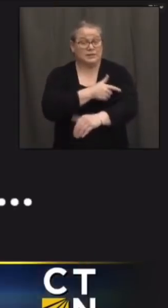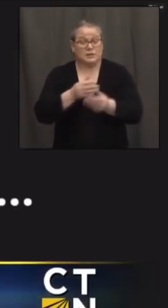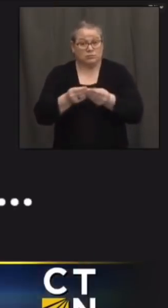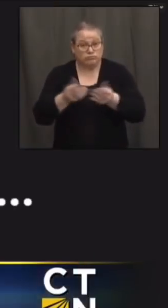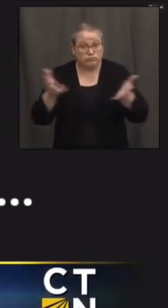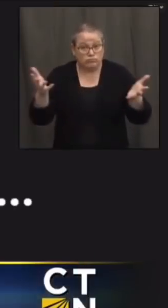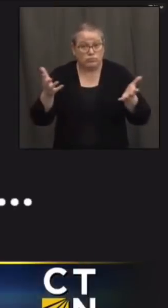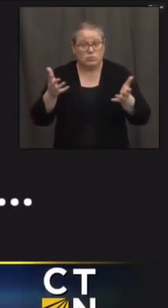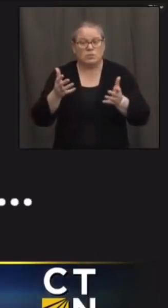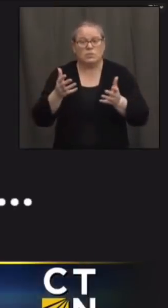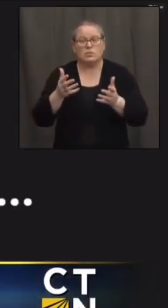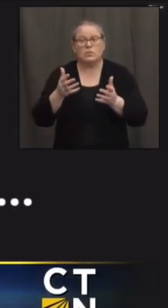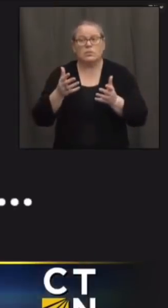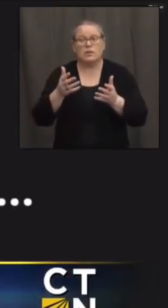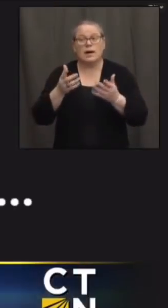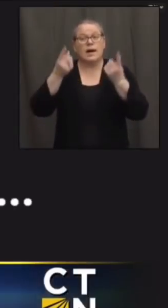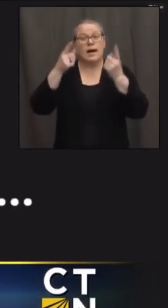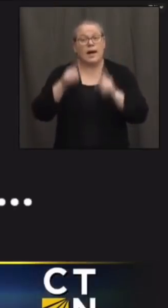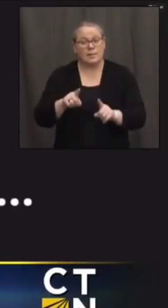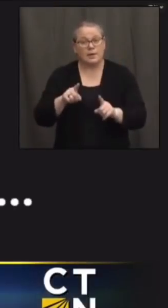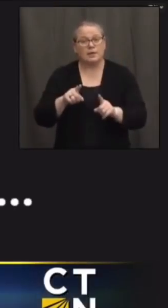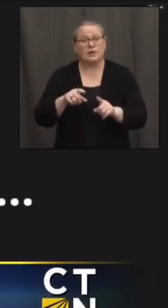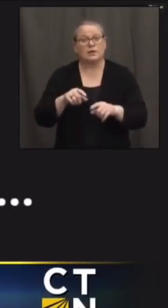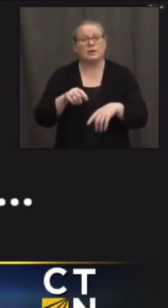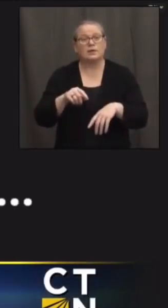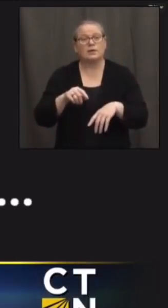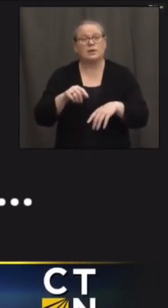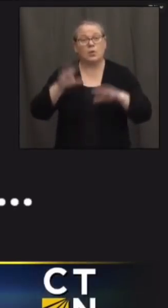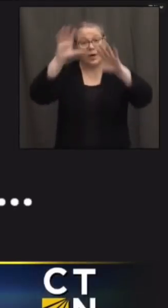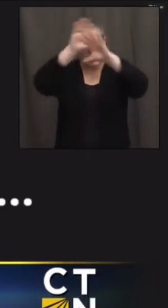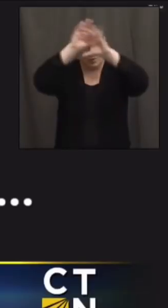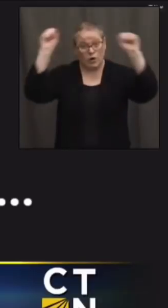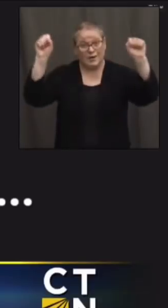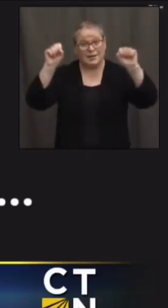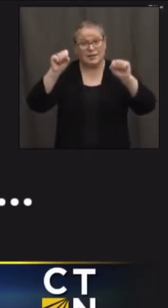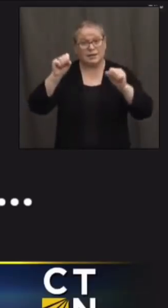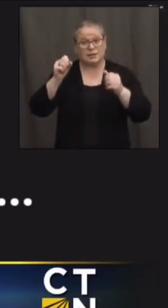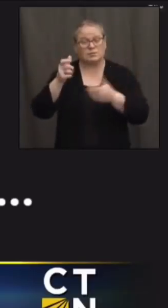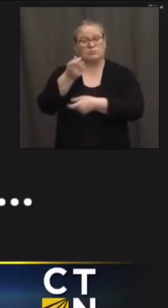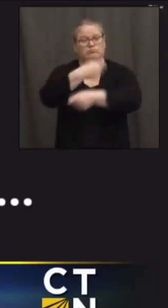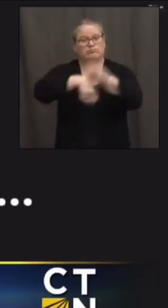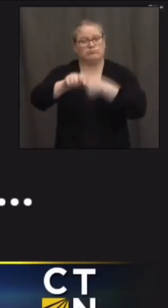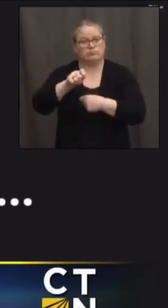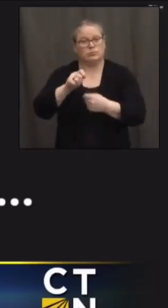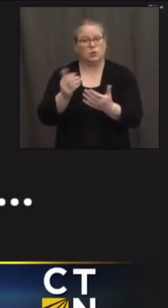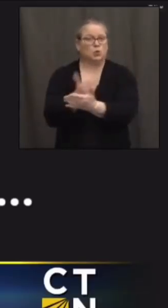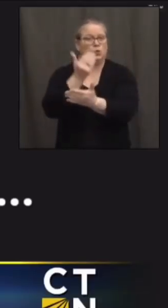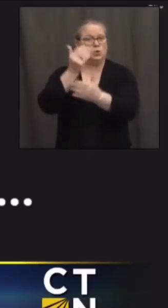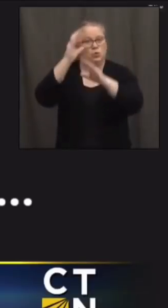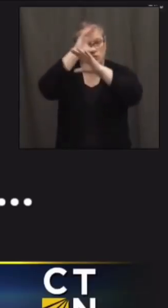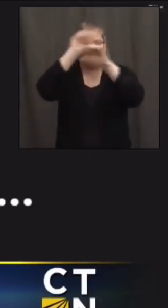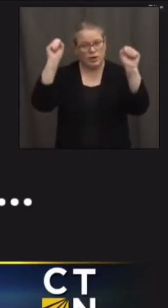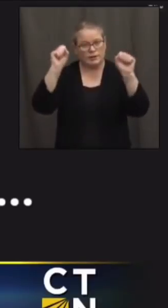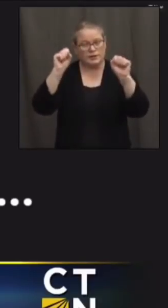change when the executive branch switches over next week what will change that will be for the better